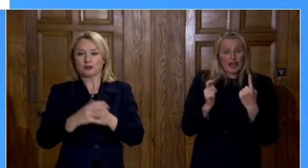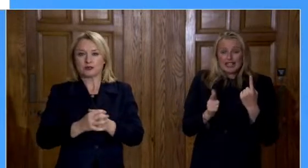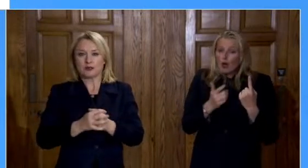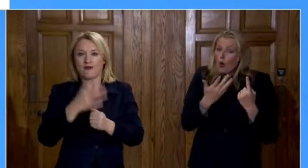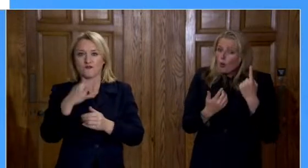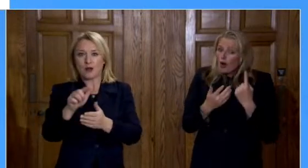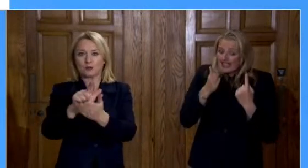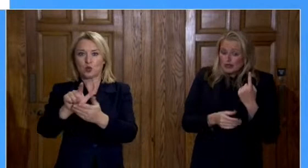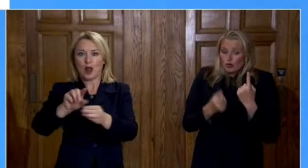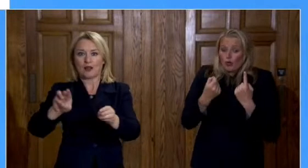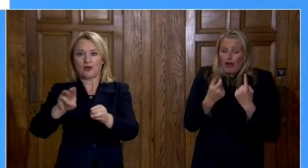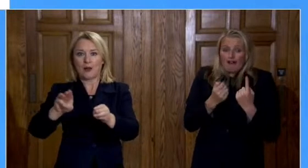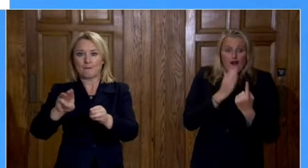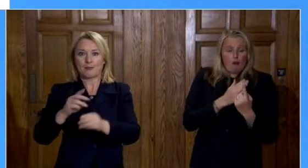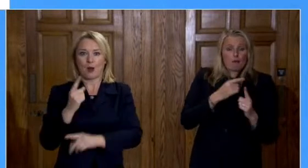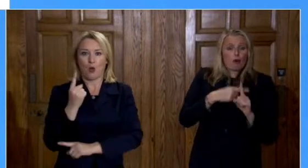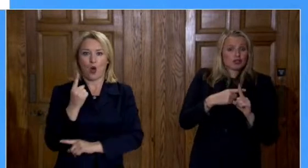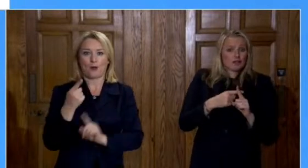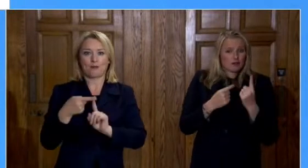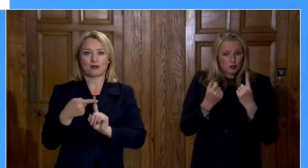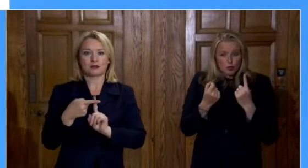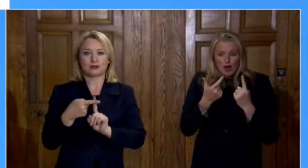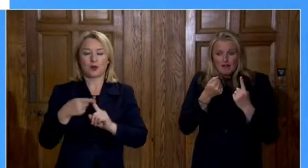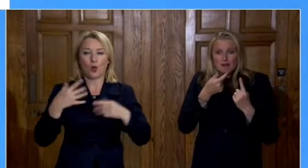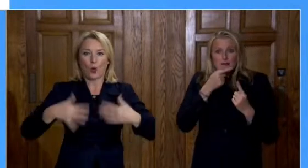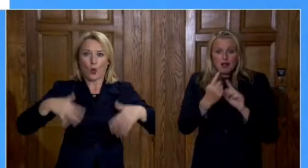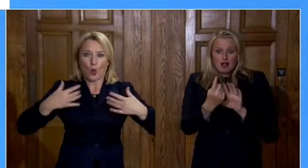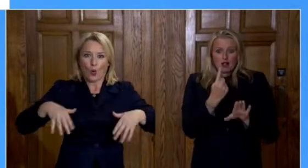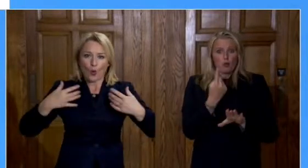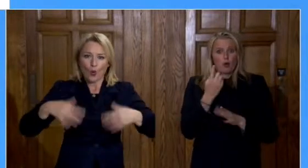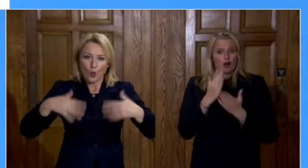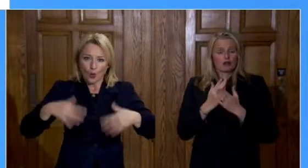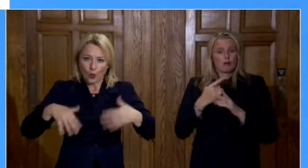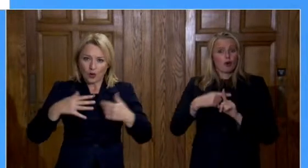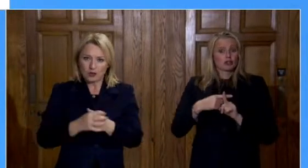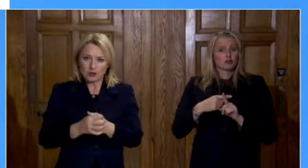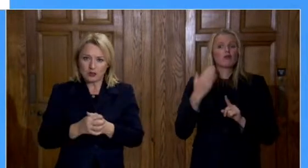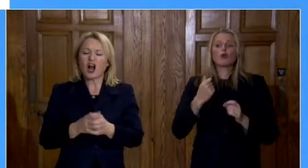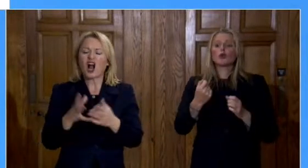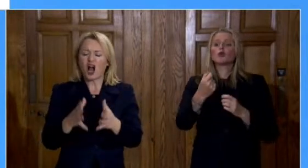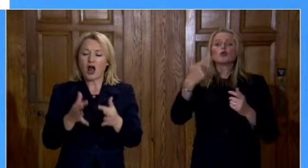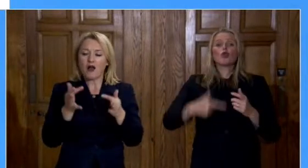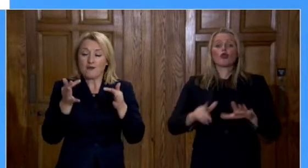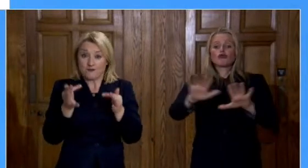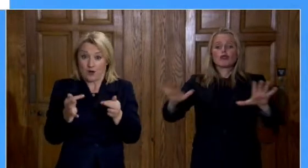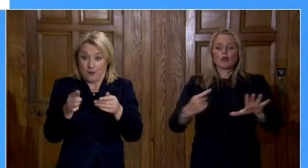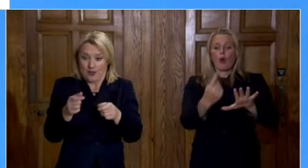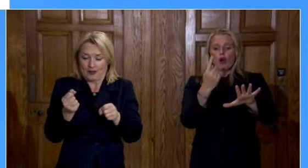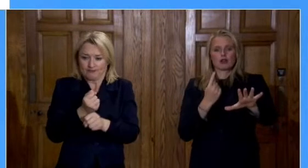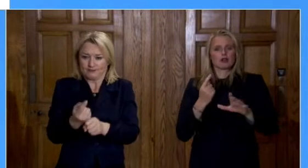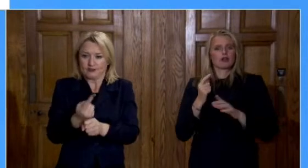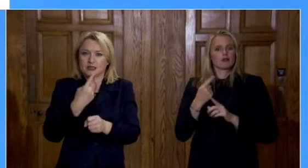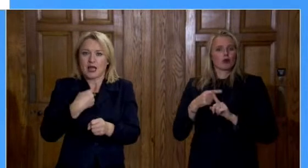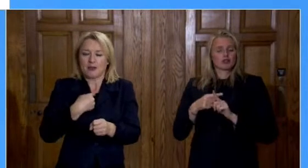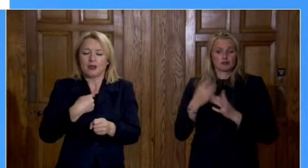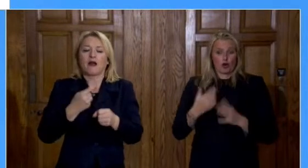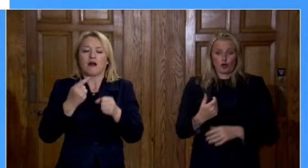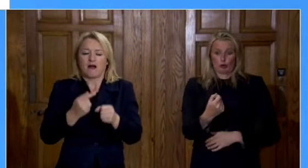test positivity is increasing to another sign of definite sustained community transmission.